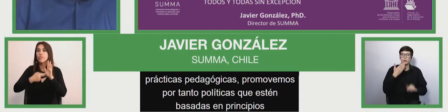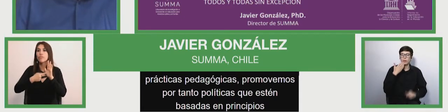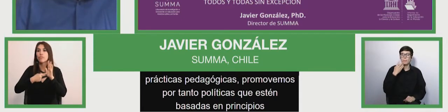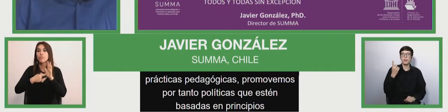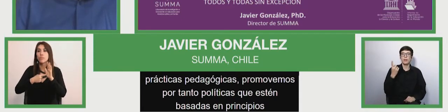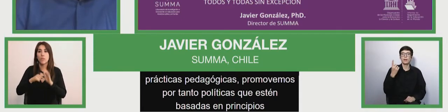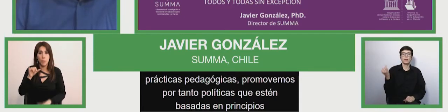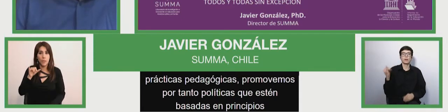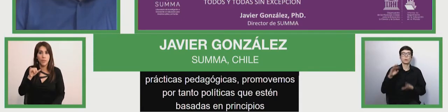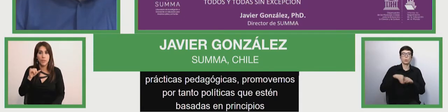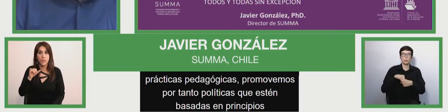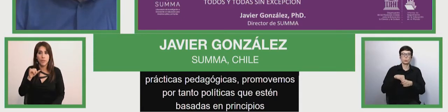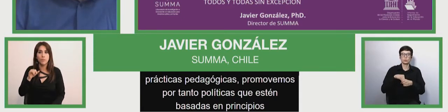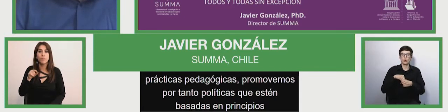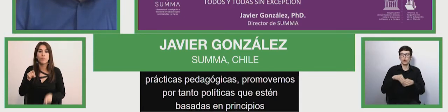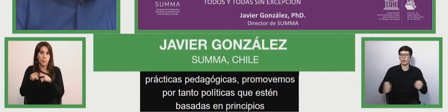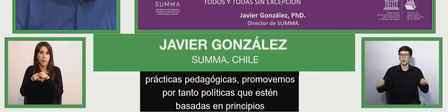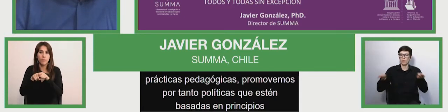equality,